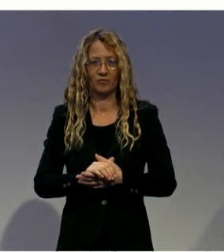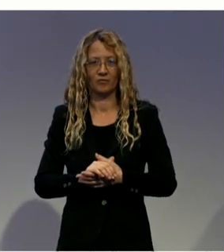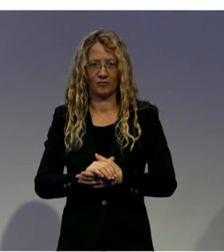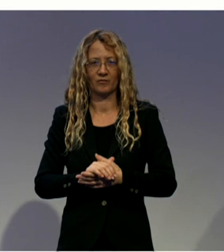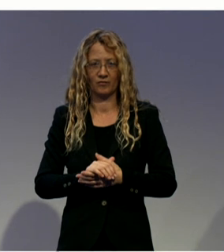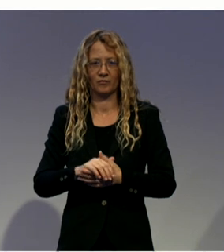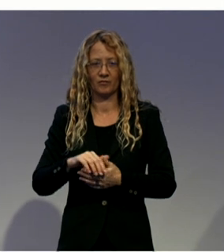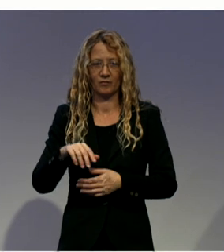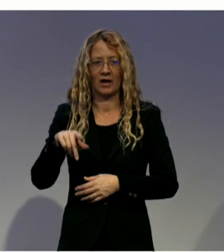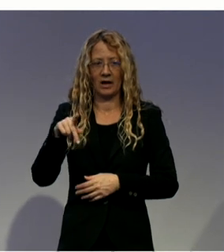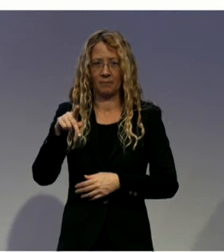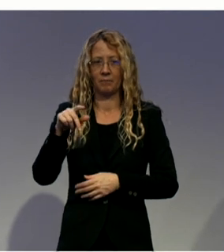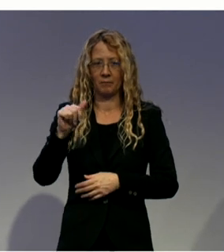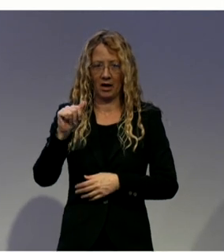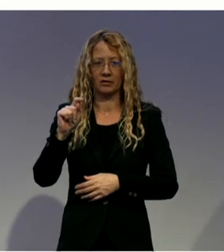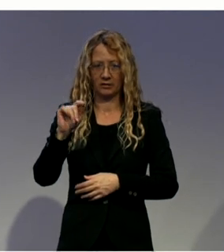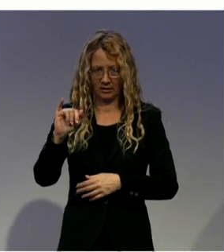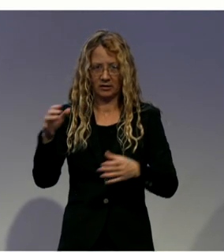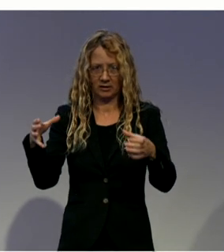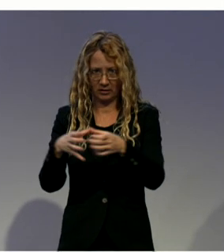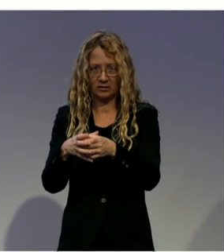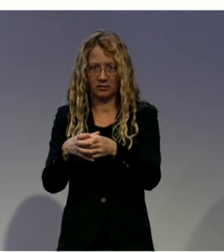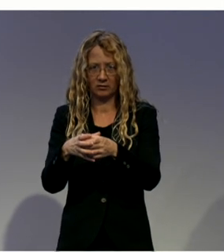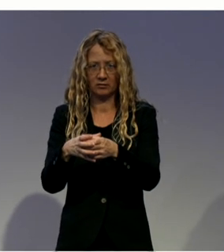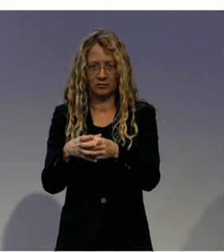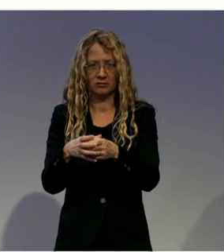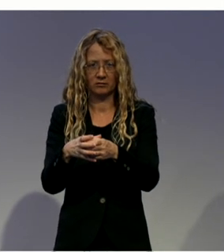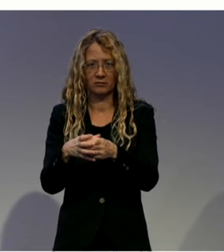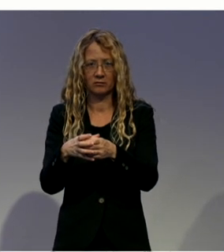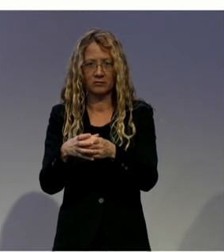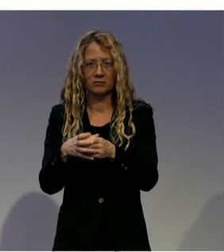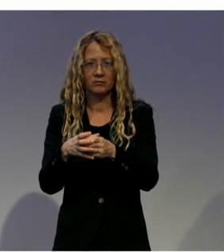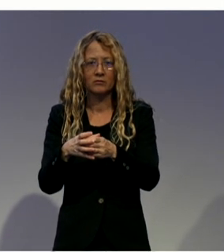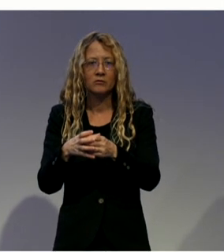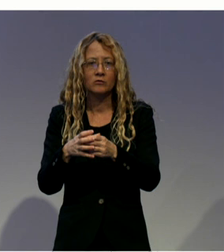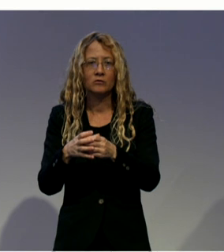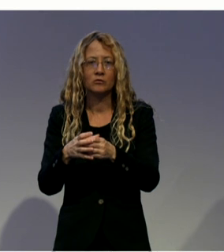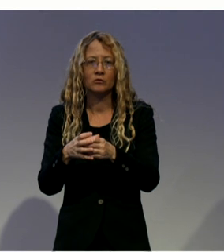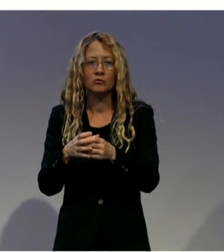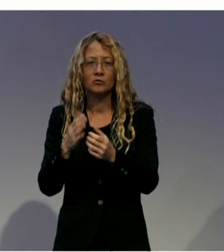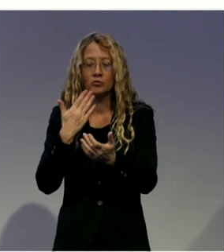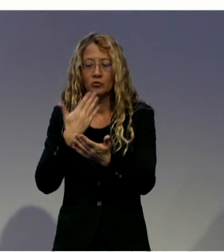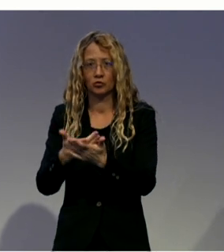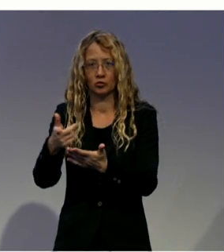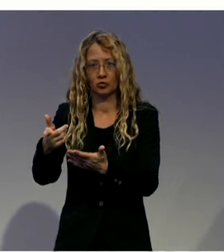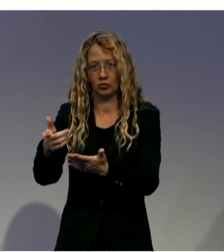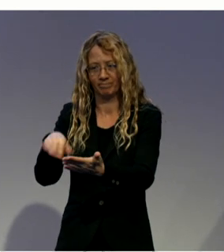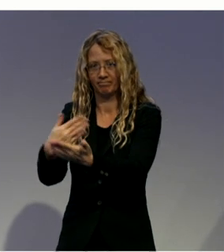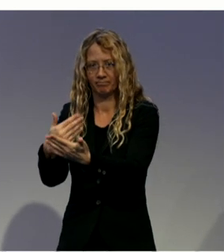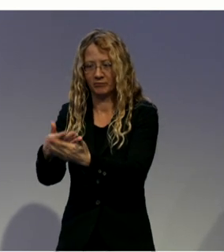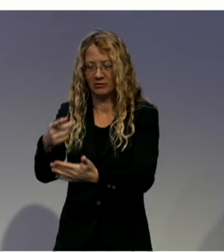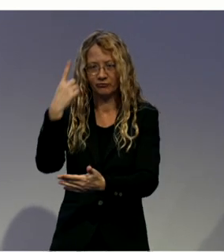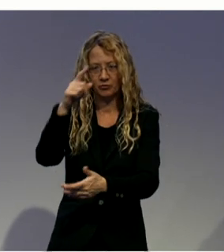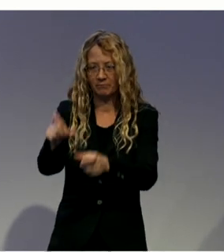disability-related programs and services in the province of British Columbia. BCANS was incorporated in 1991,